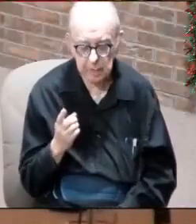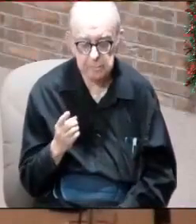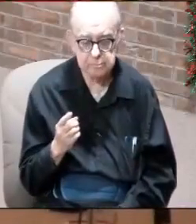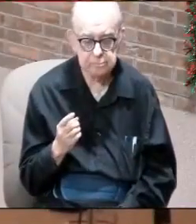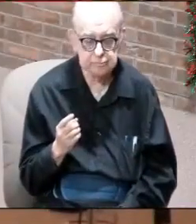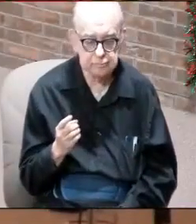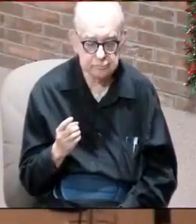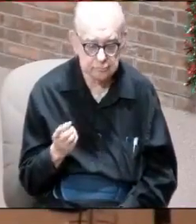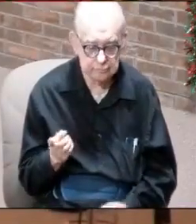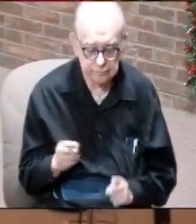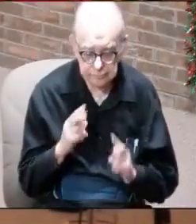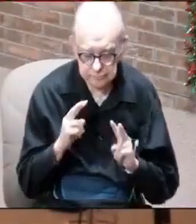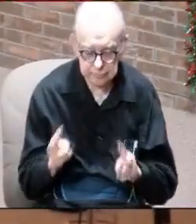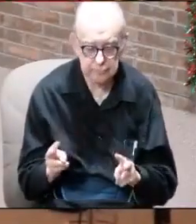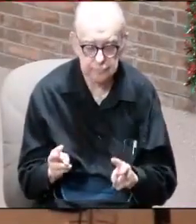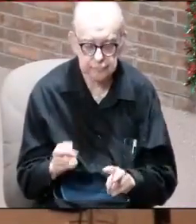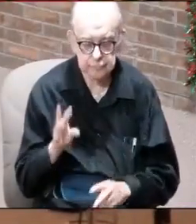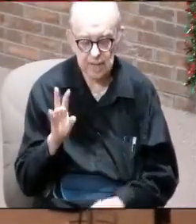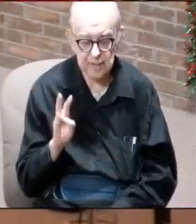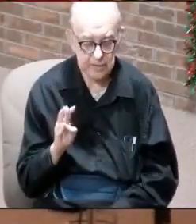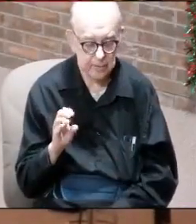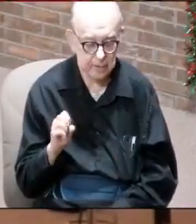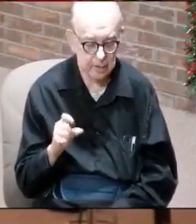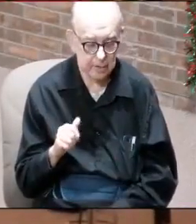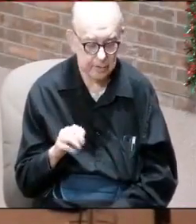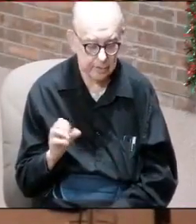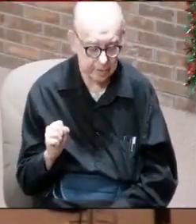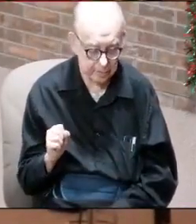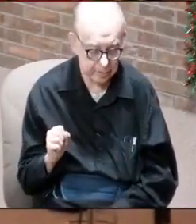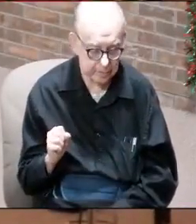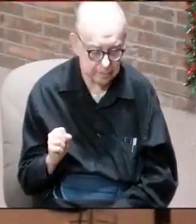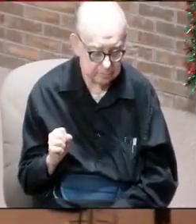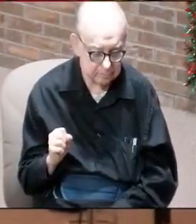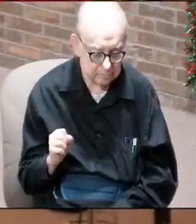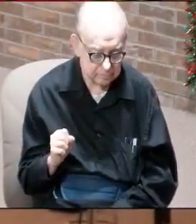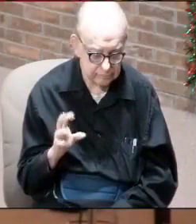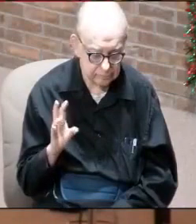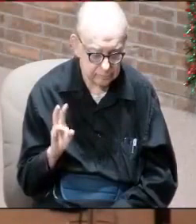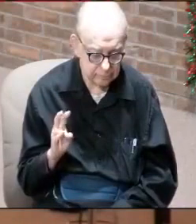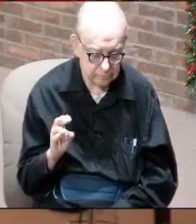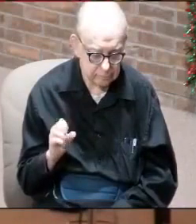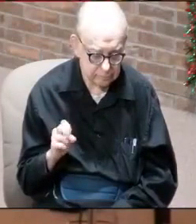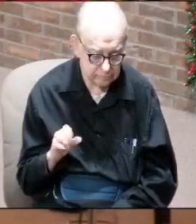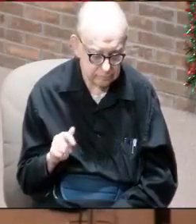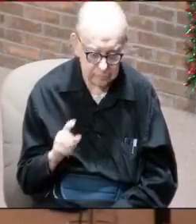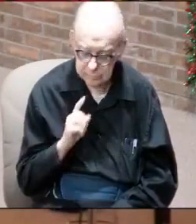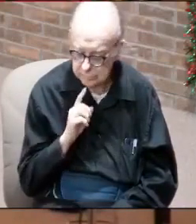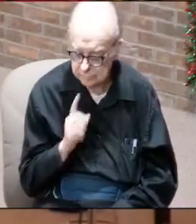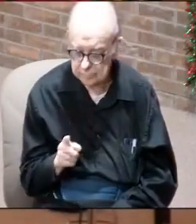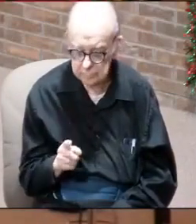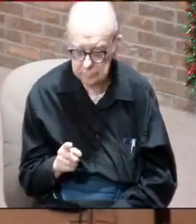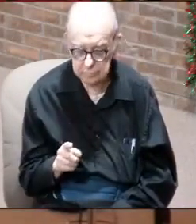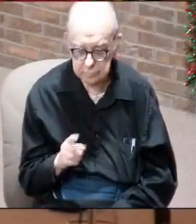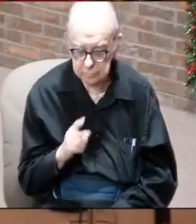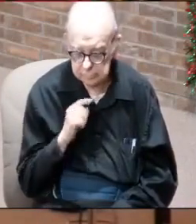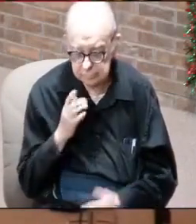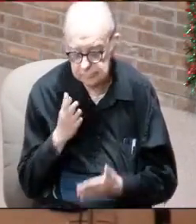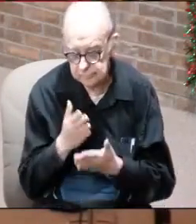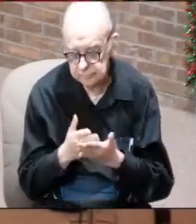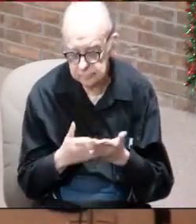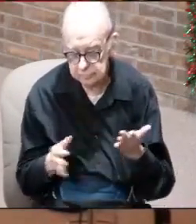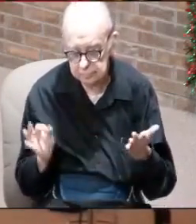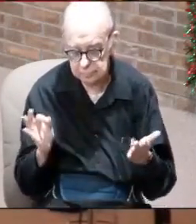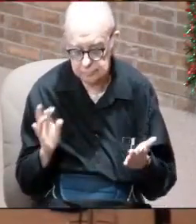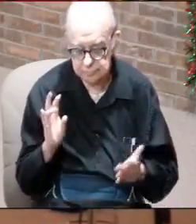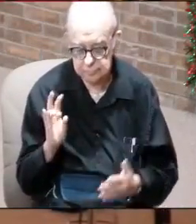is when you look at the seven seals, the seven seals actually are part of